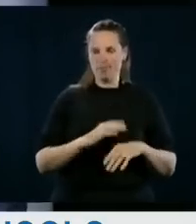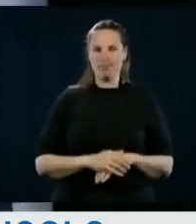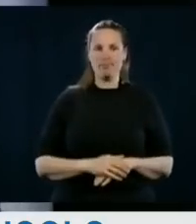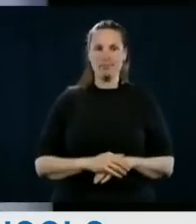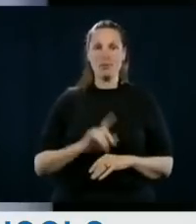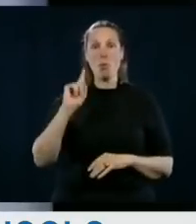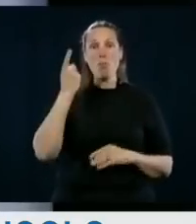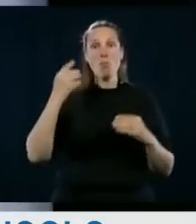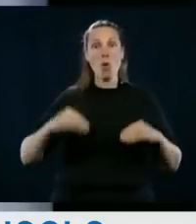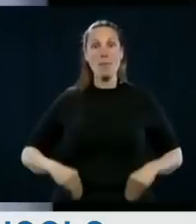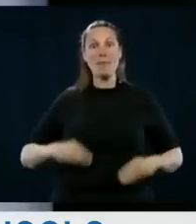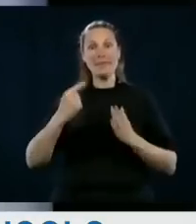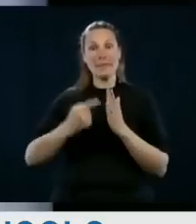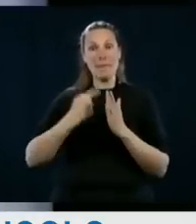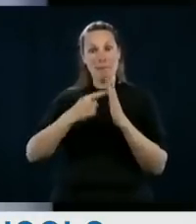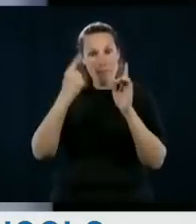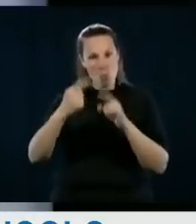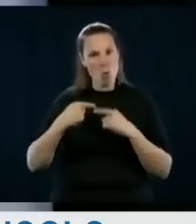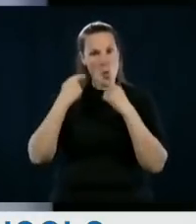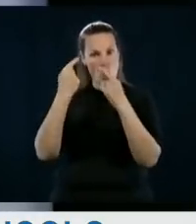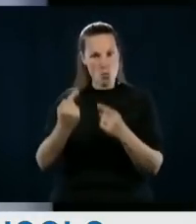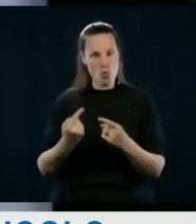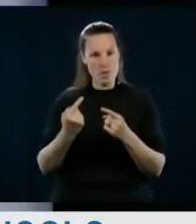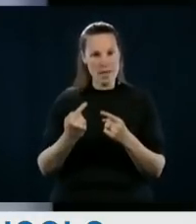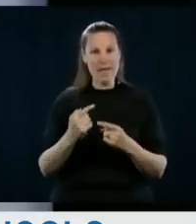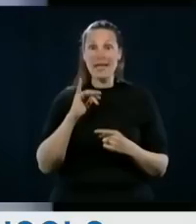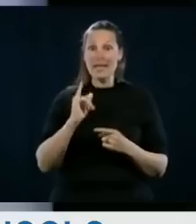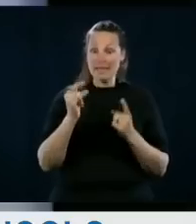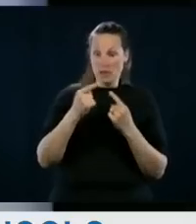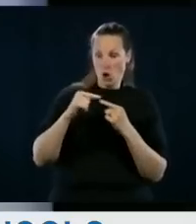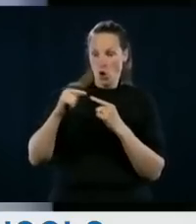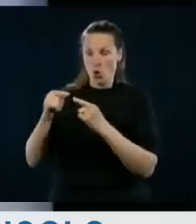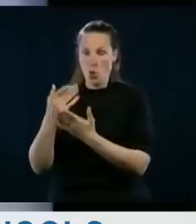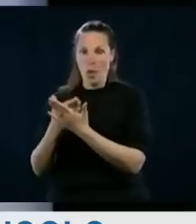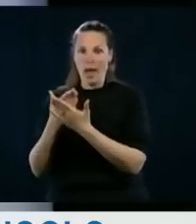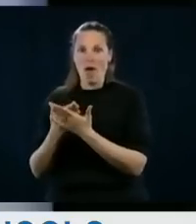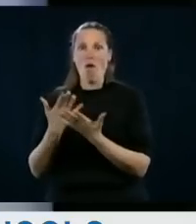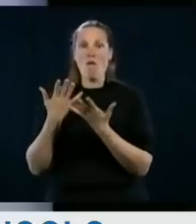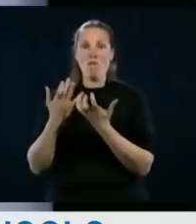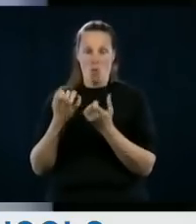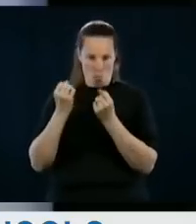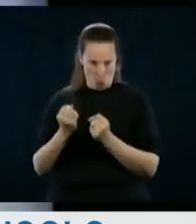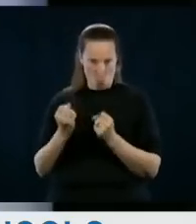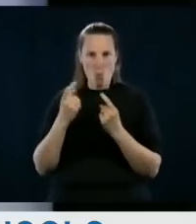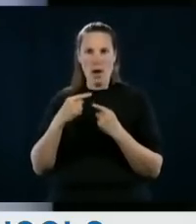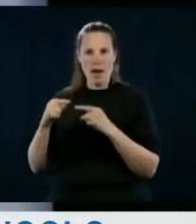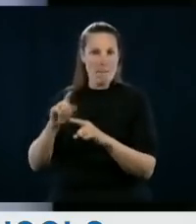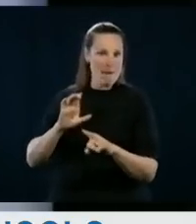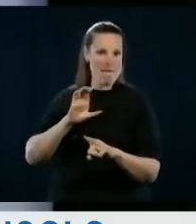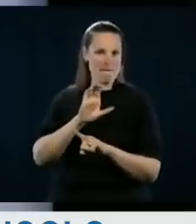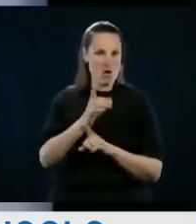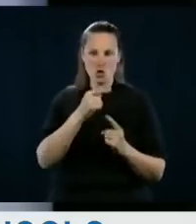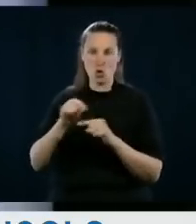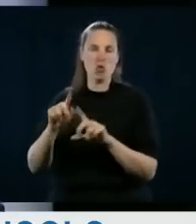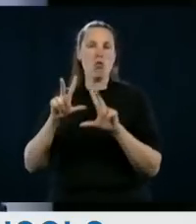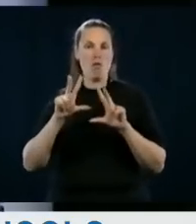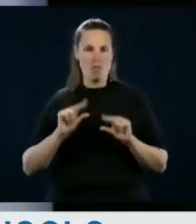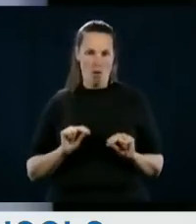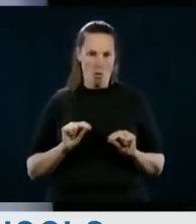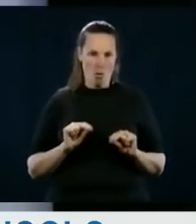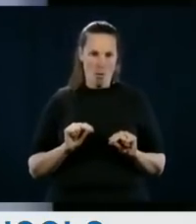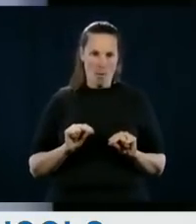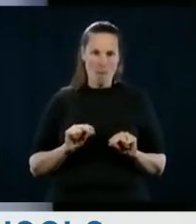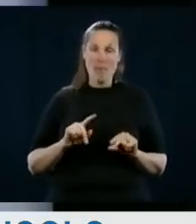The Premier often says it. It is a measure that is voluntary, that going back to the preschool and primary schools.